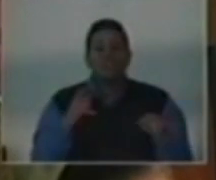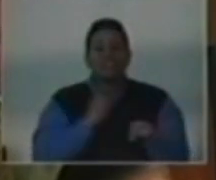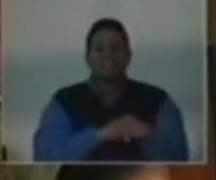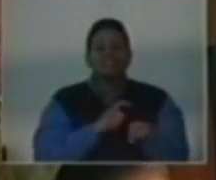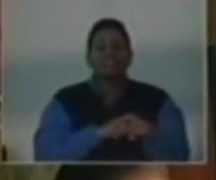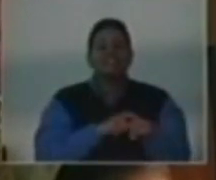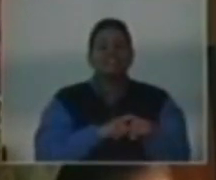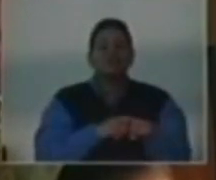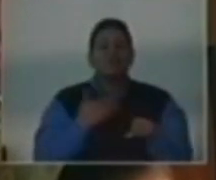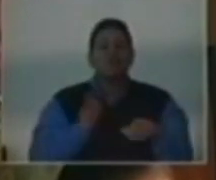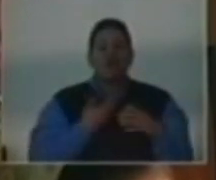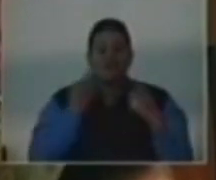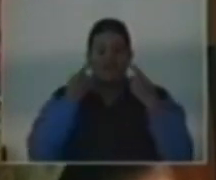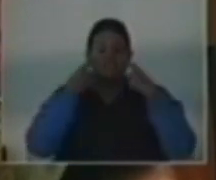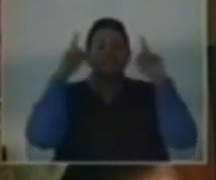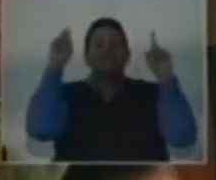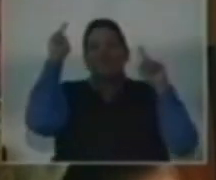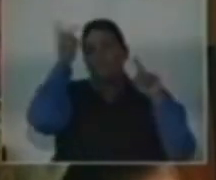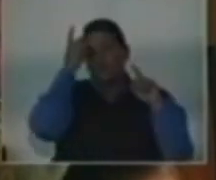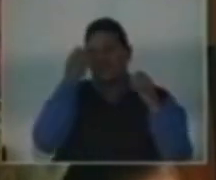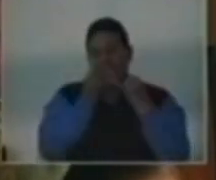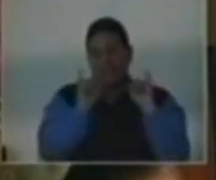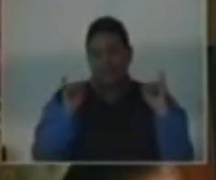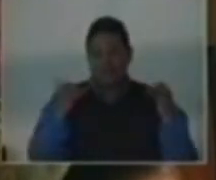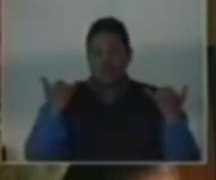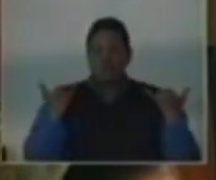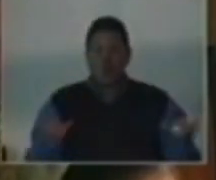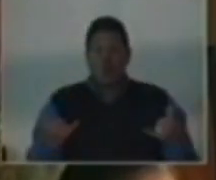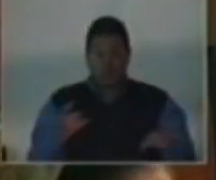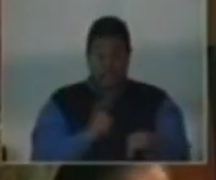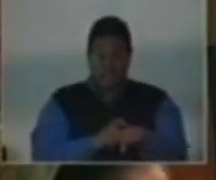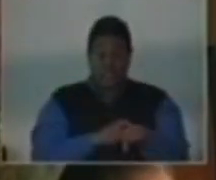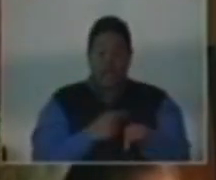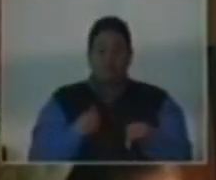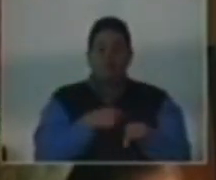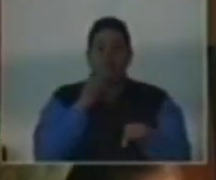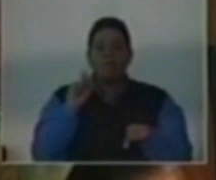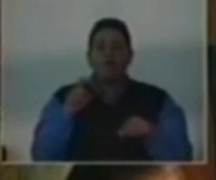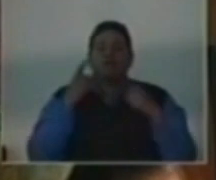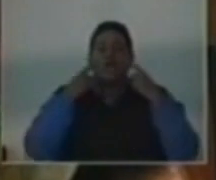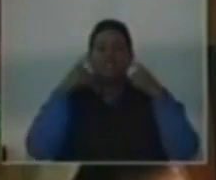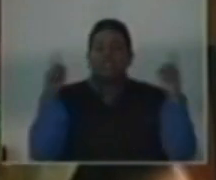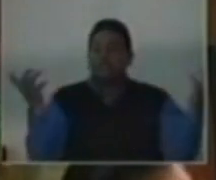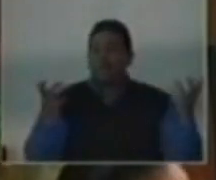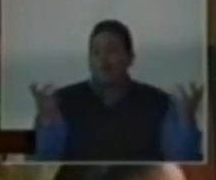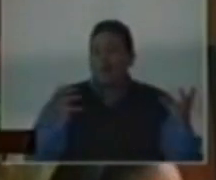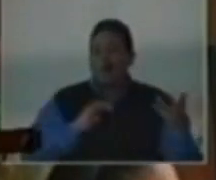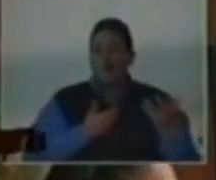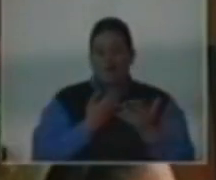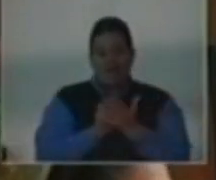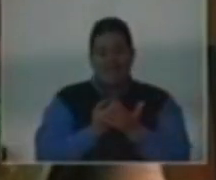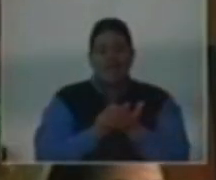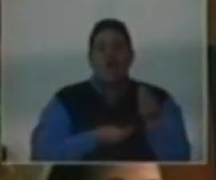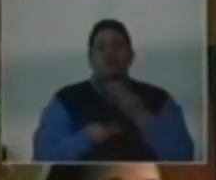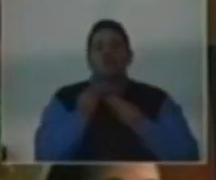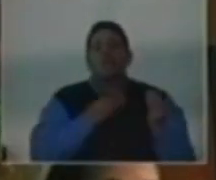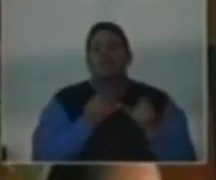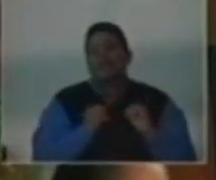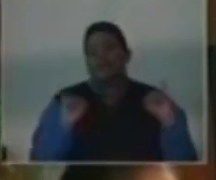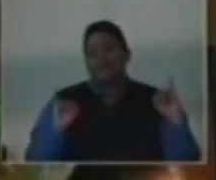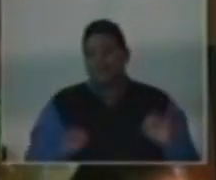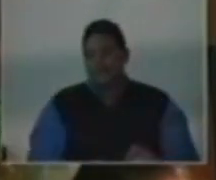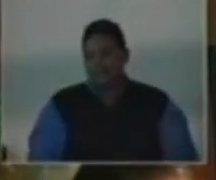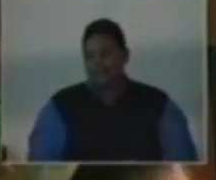we have achieved our political independence. Now is the time that we must achieve our economic independence.